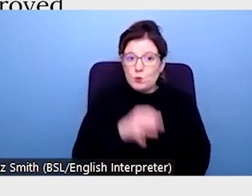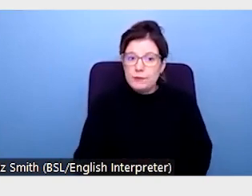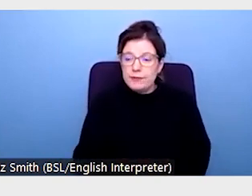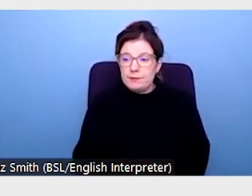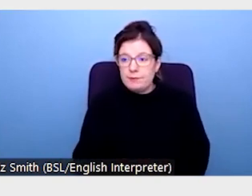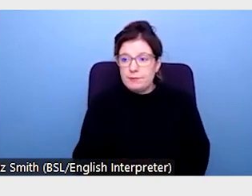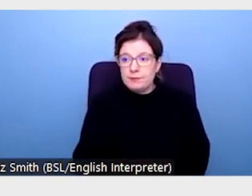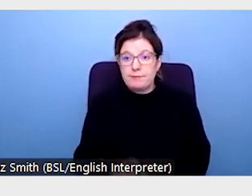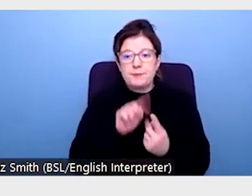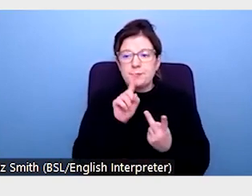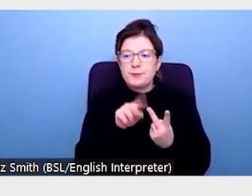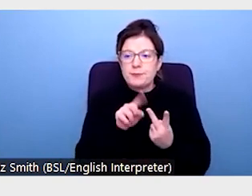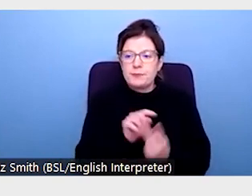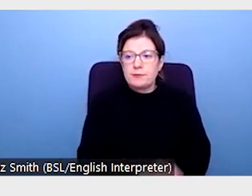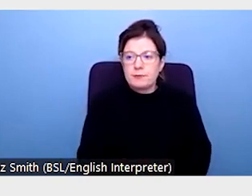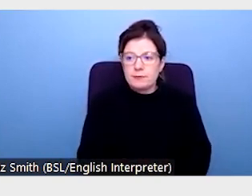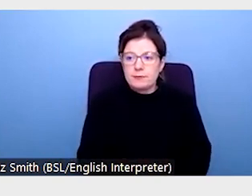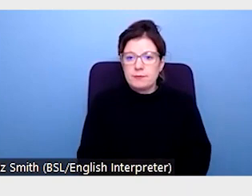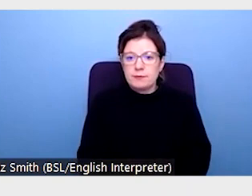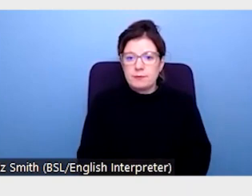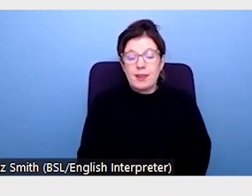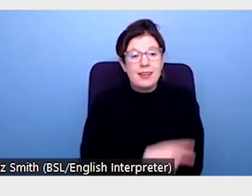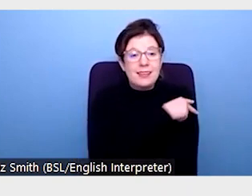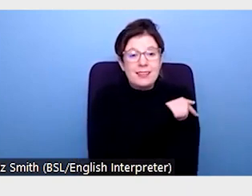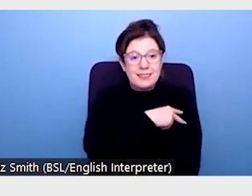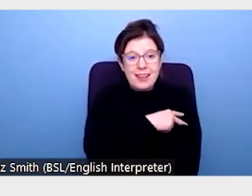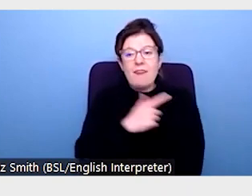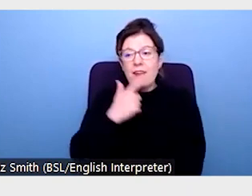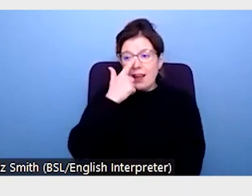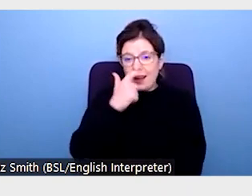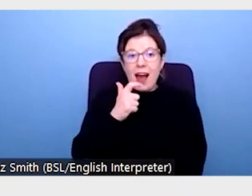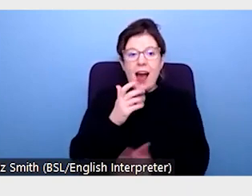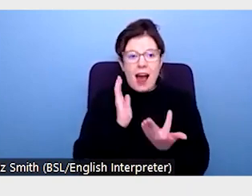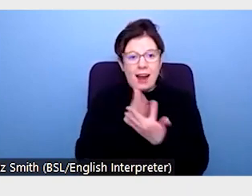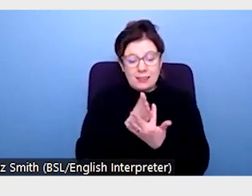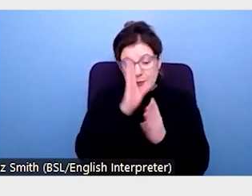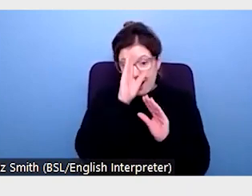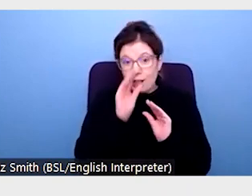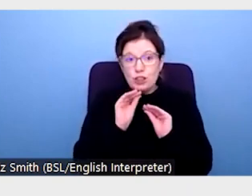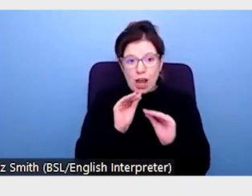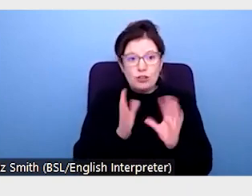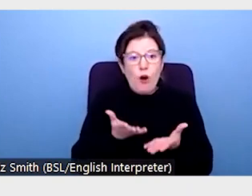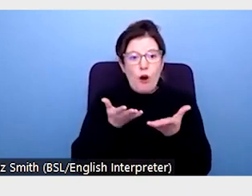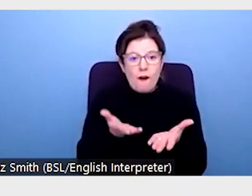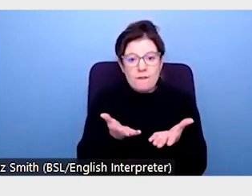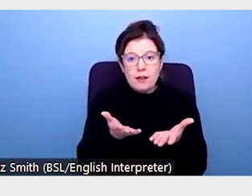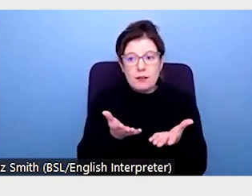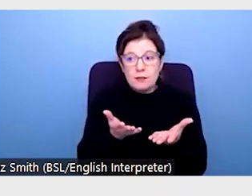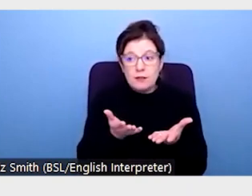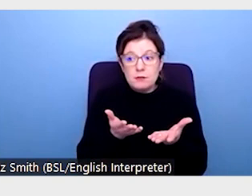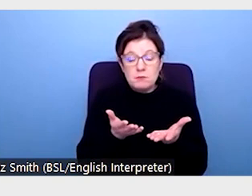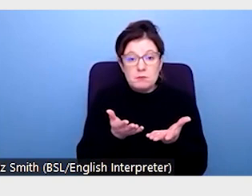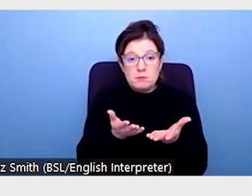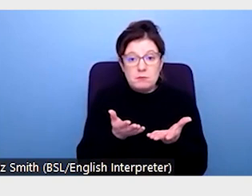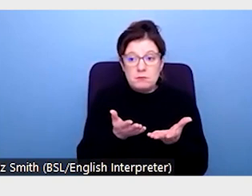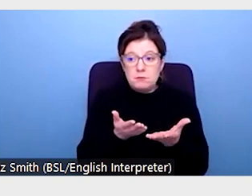Lesson two, resource staff to be able to provide accessible education. There was a lack of individualized disability